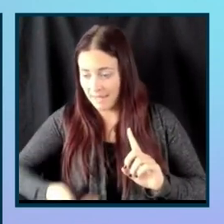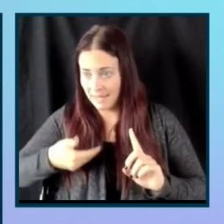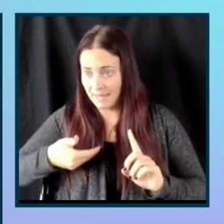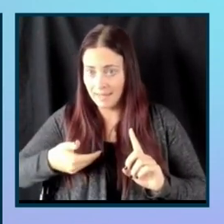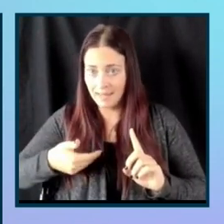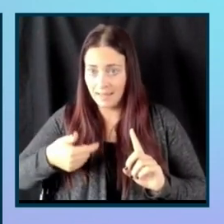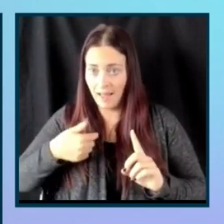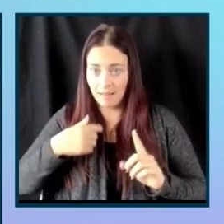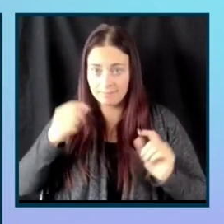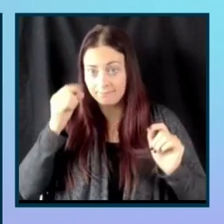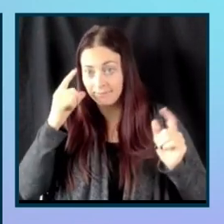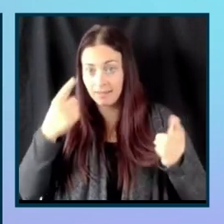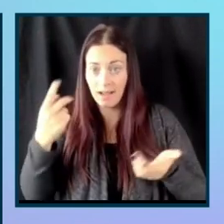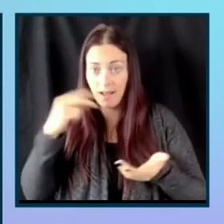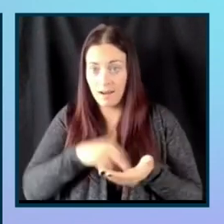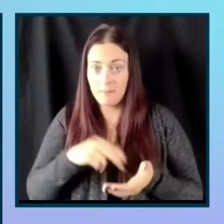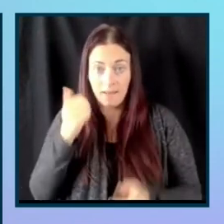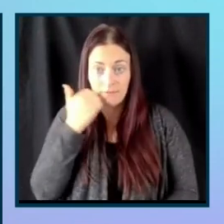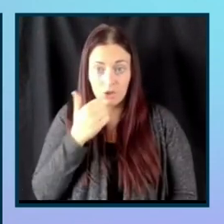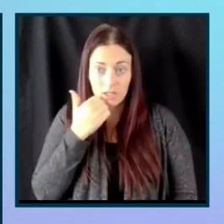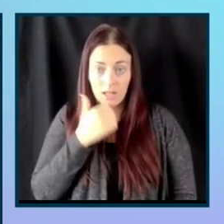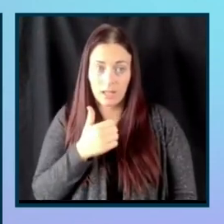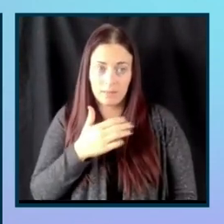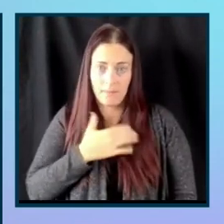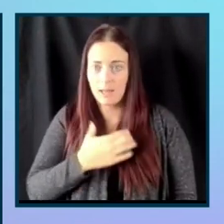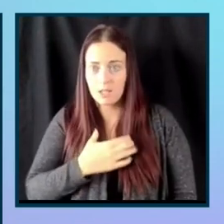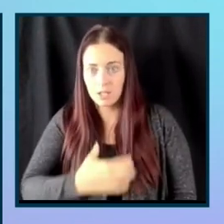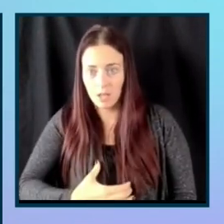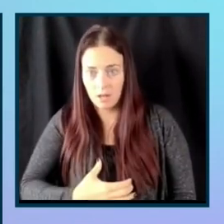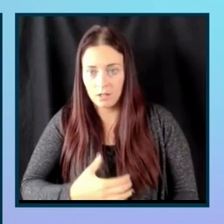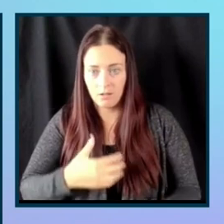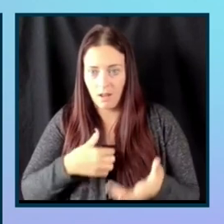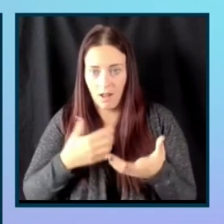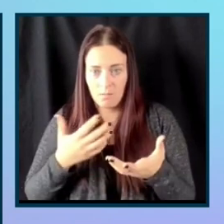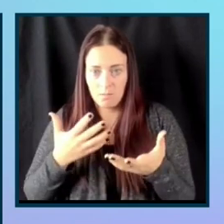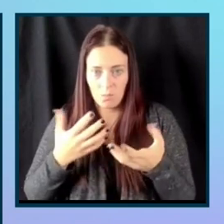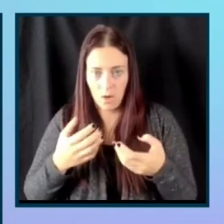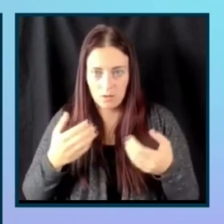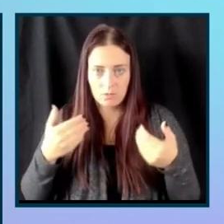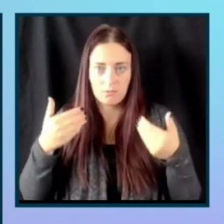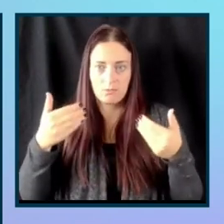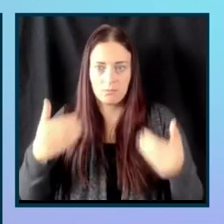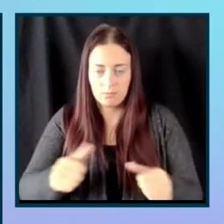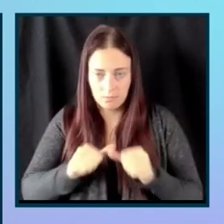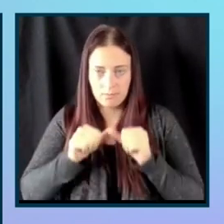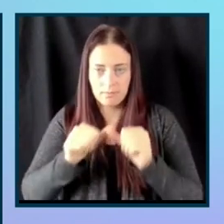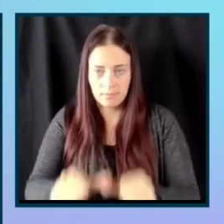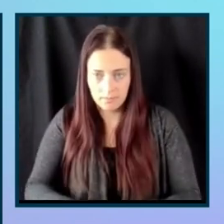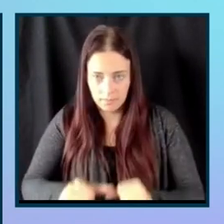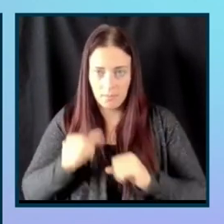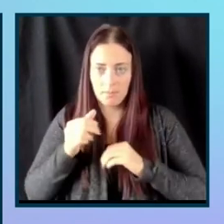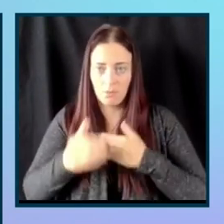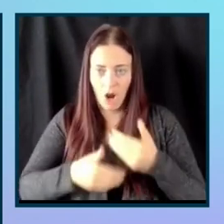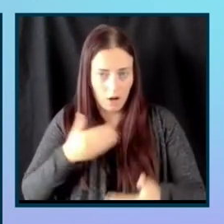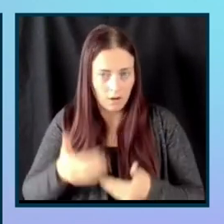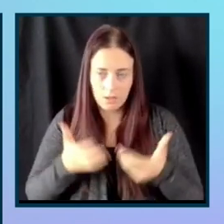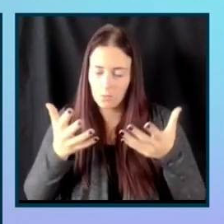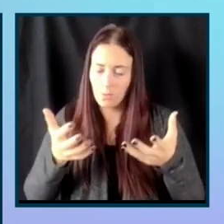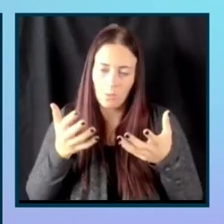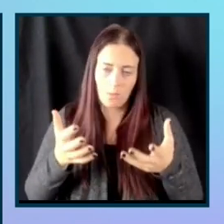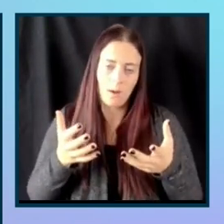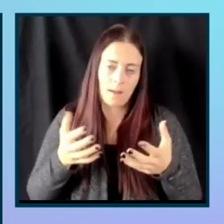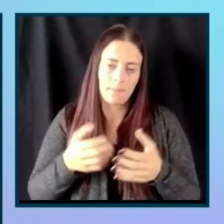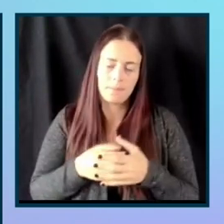got up every day with the desire to move this forward. Um, no one is